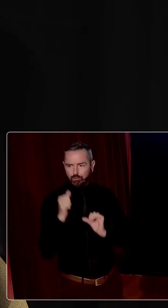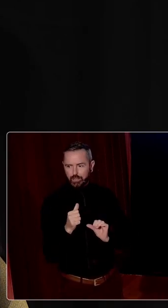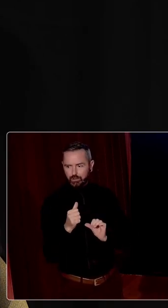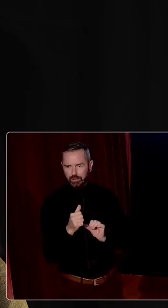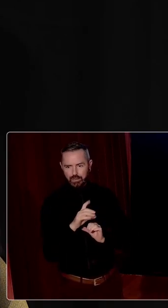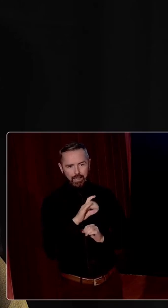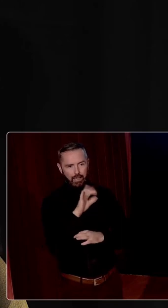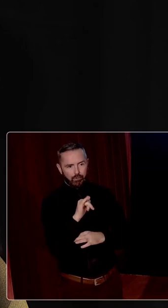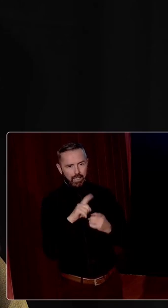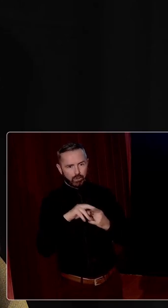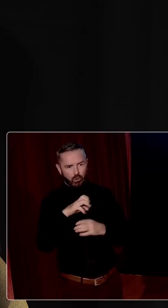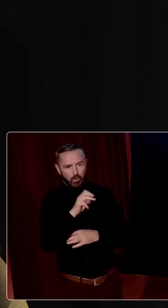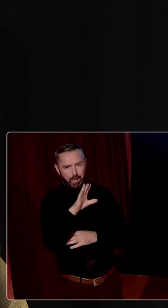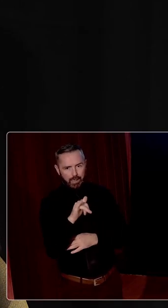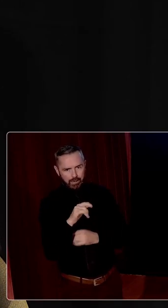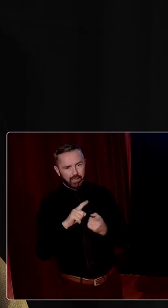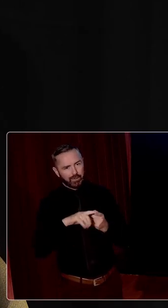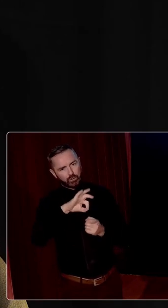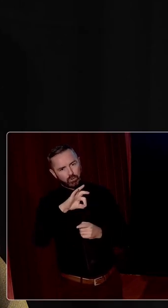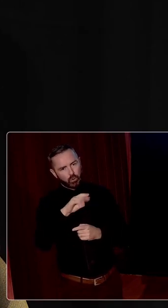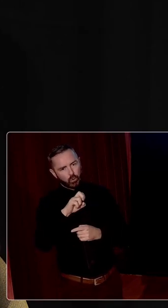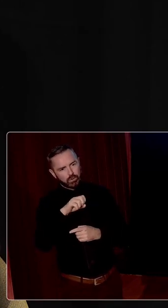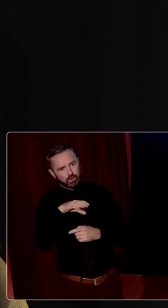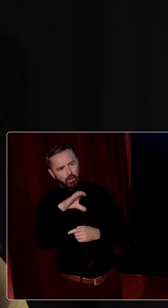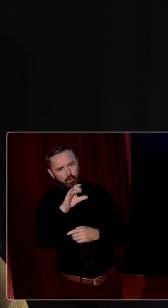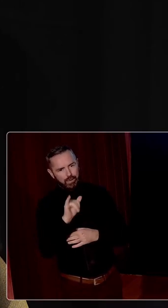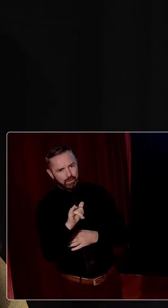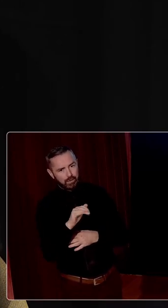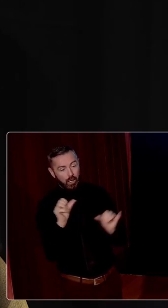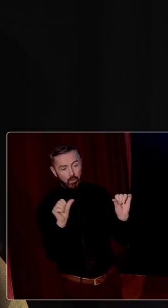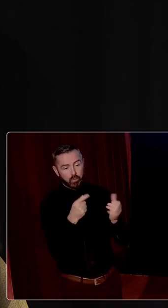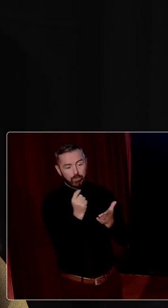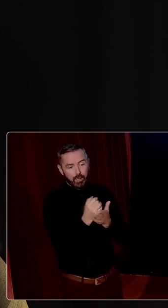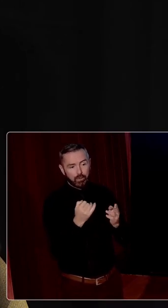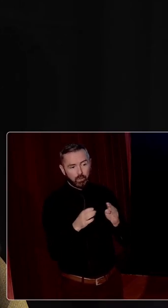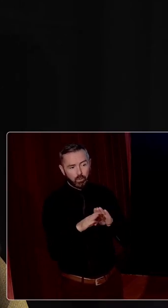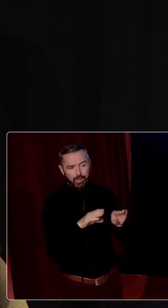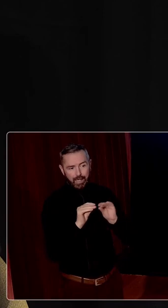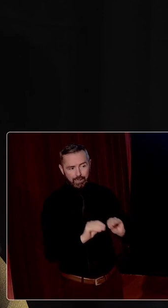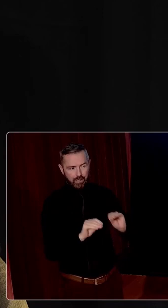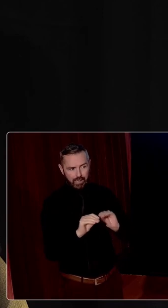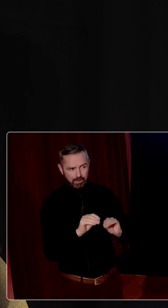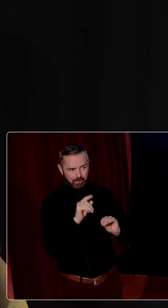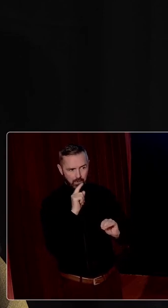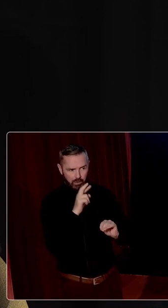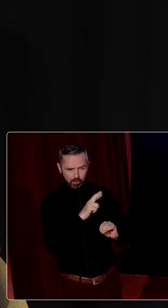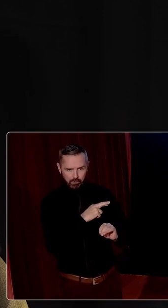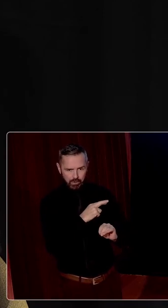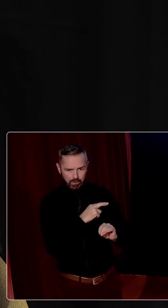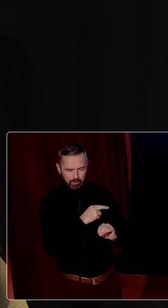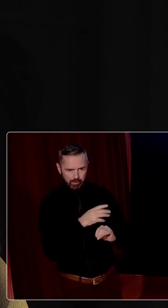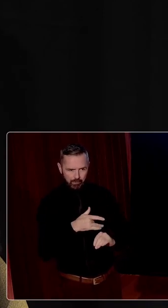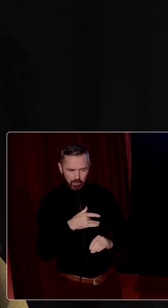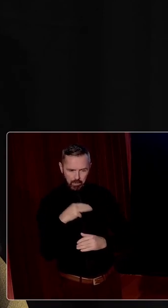uh, Donna O'Malley and George Colley, who George Colley had a very brief period in education, but he took that very important